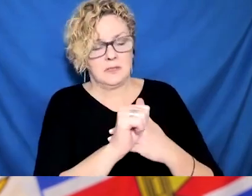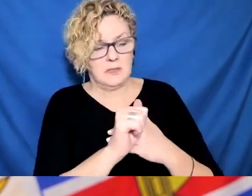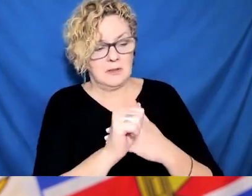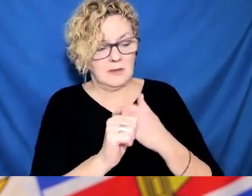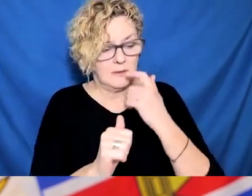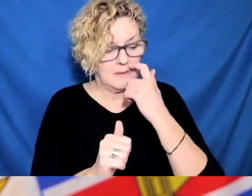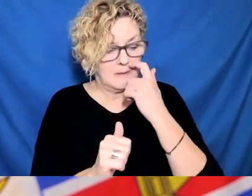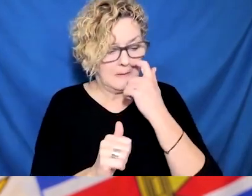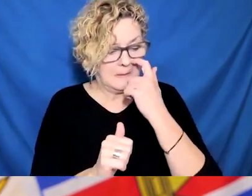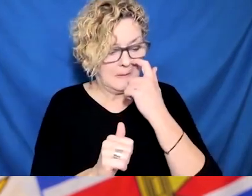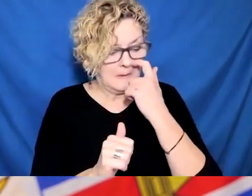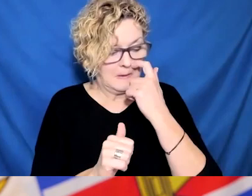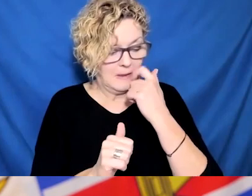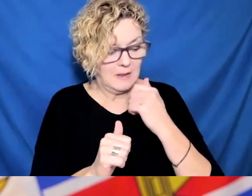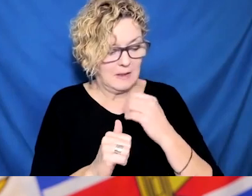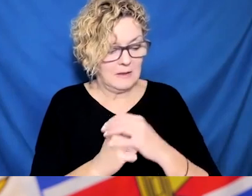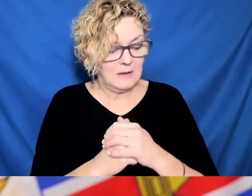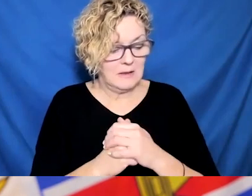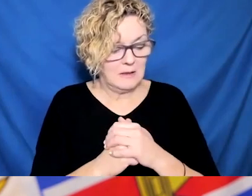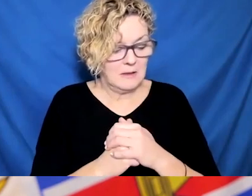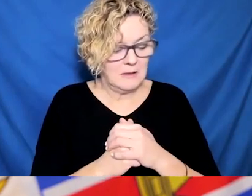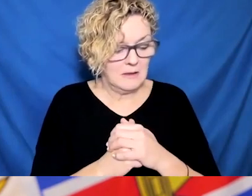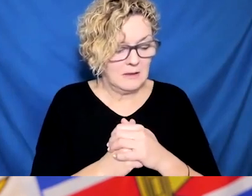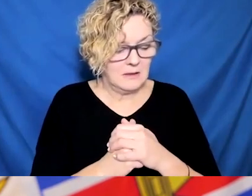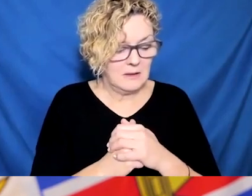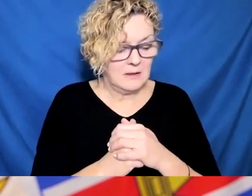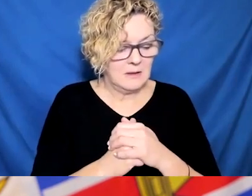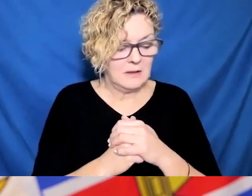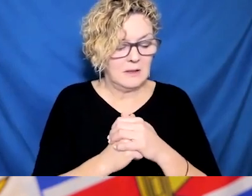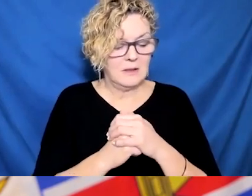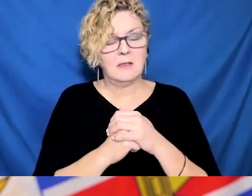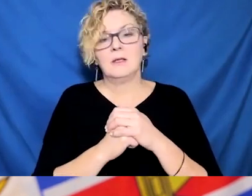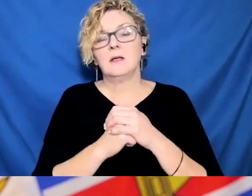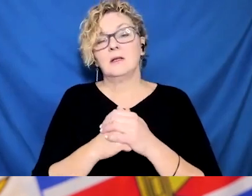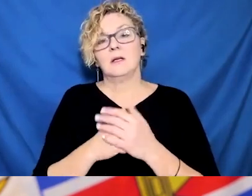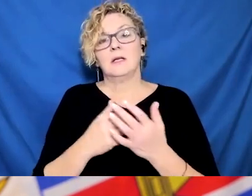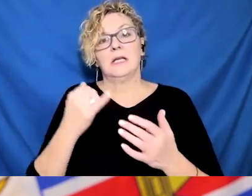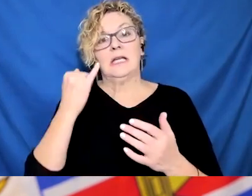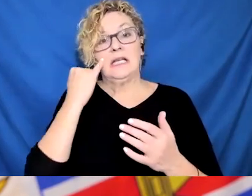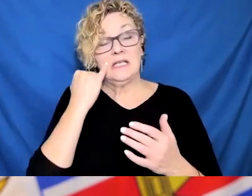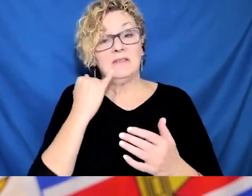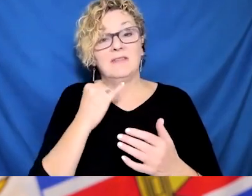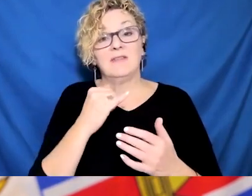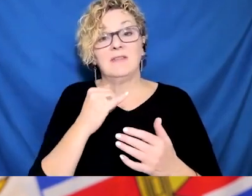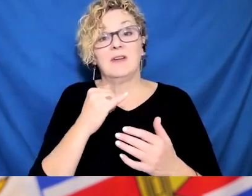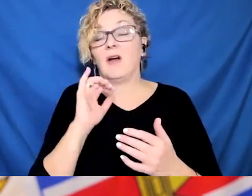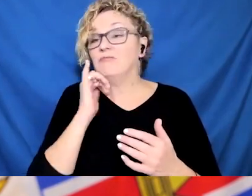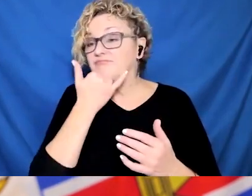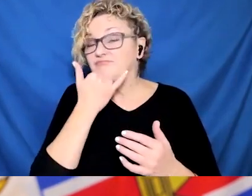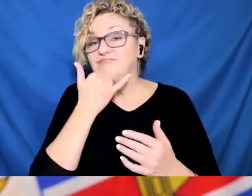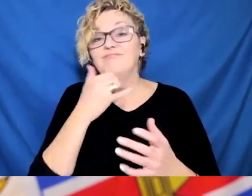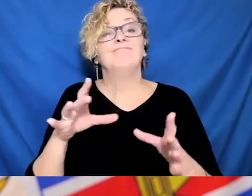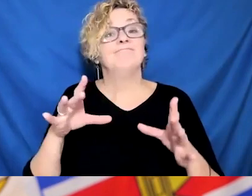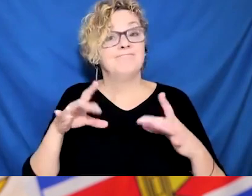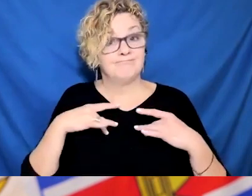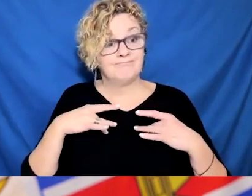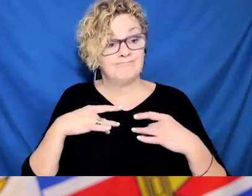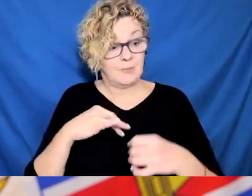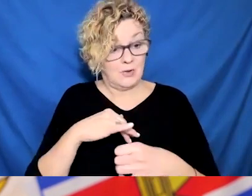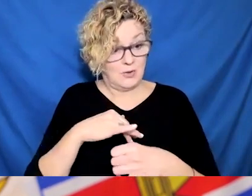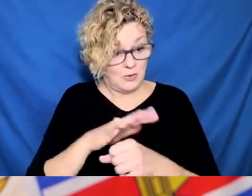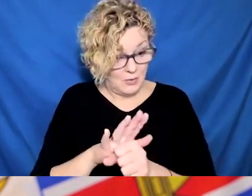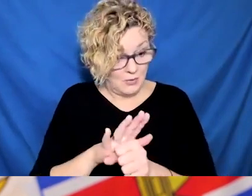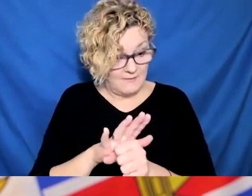in long-term care, and for our public health team, I know this is very concerning. And our focus continues to be to protect our